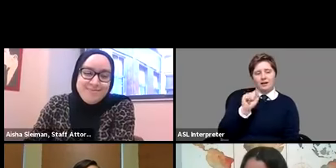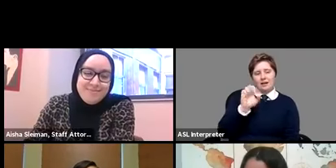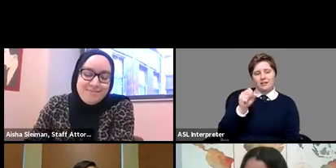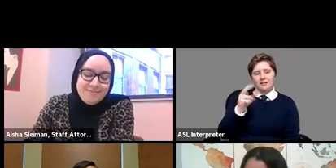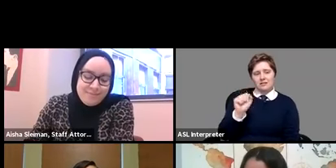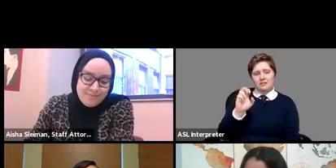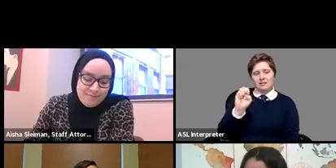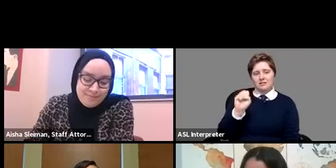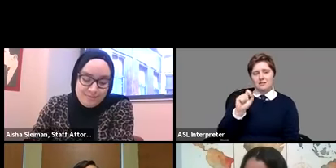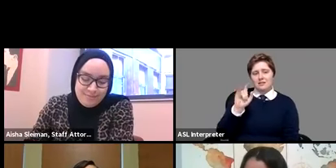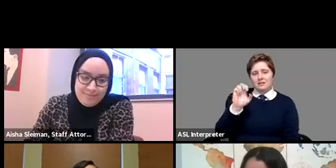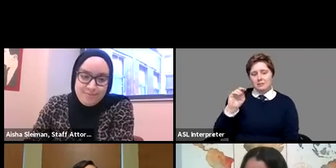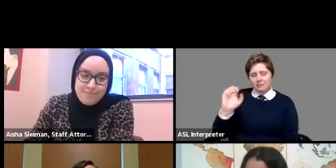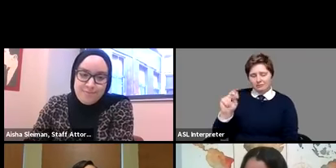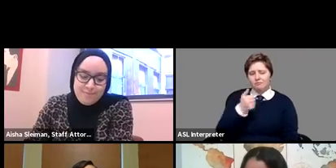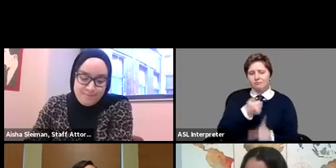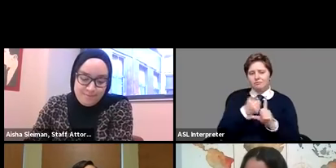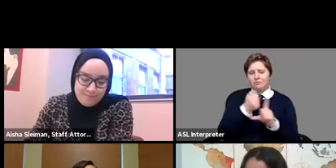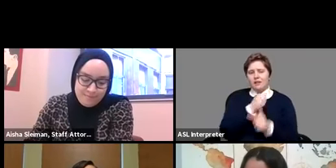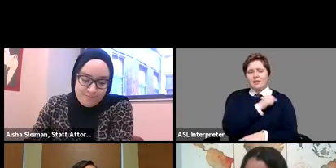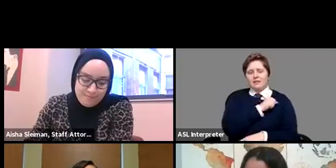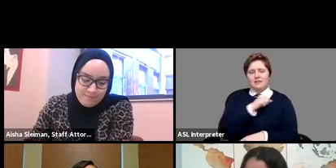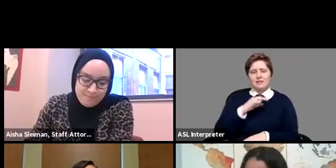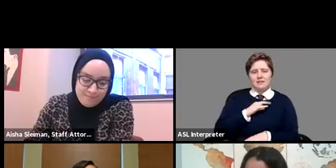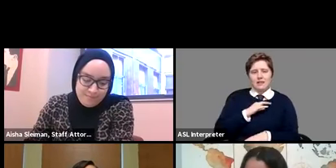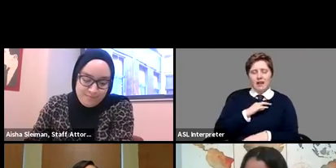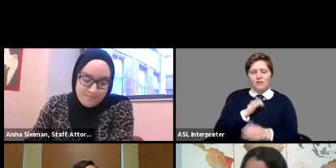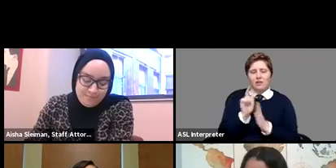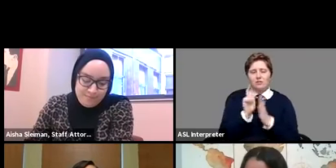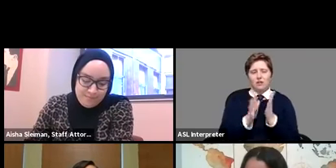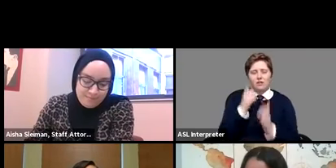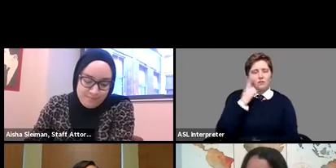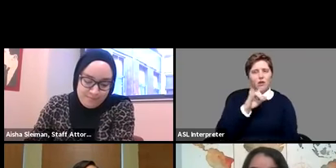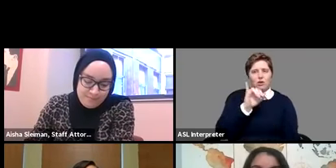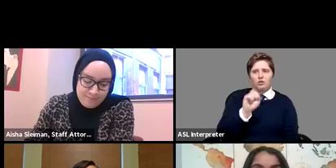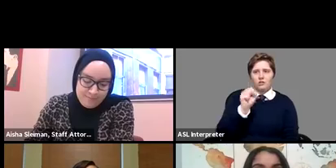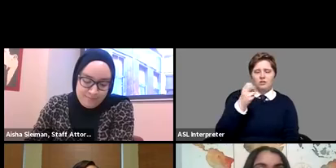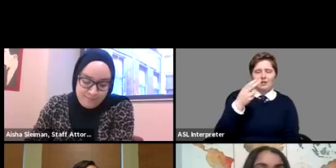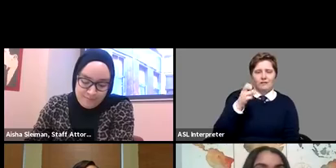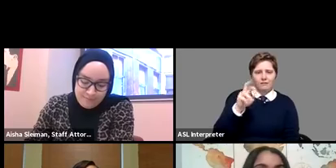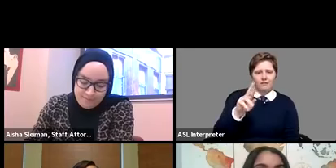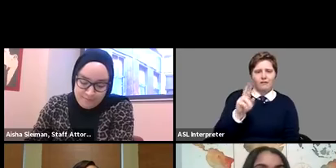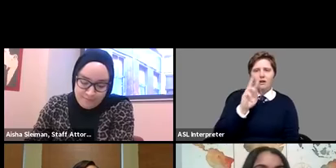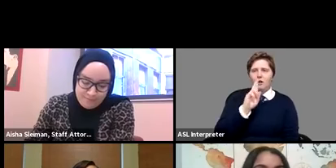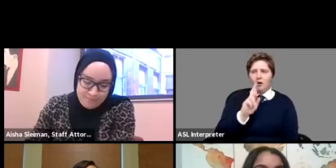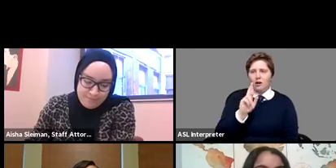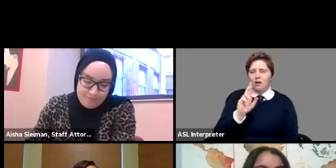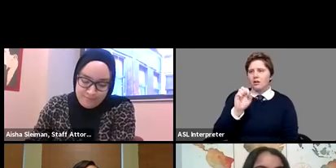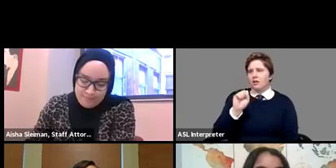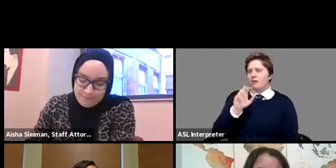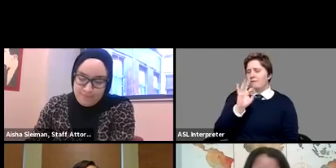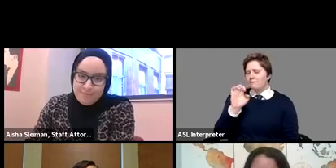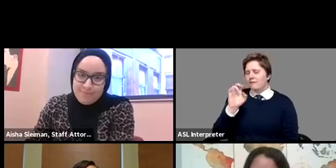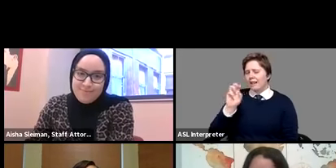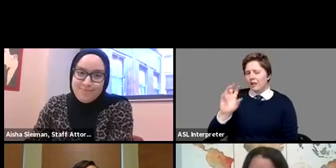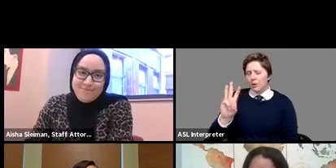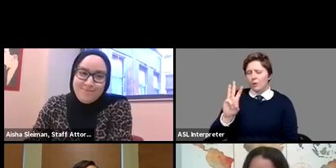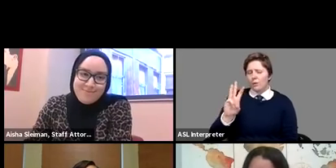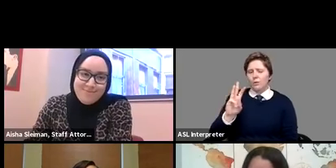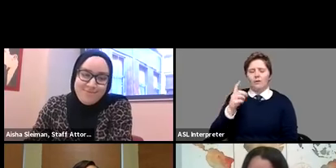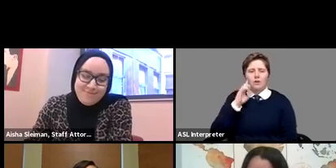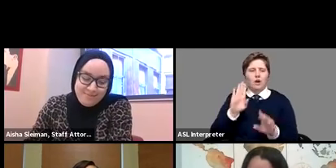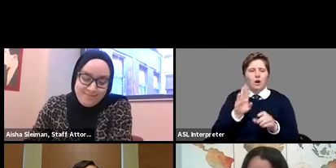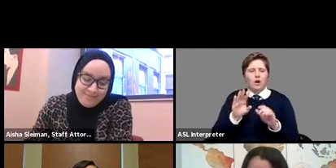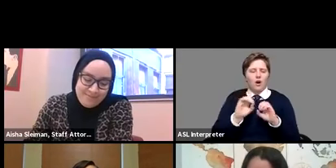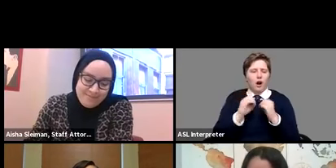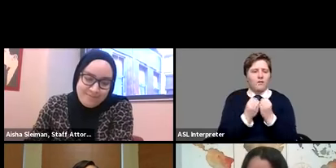is the staff attorney for the joseph r cifolsky fellow and advocates for the basic uh the office of